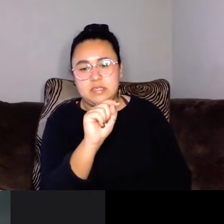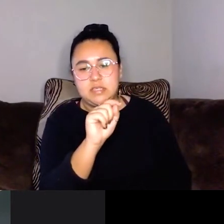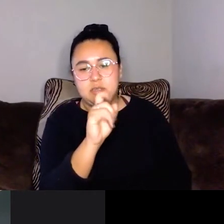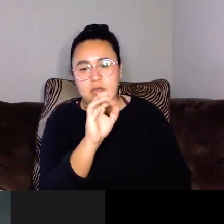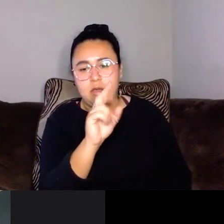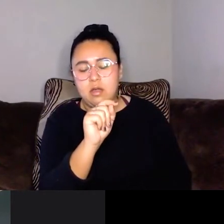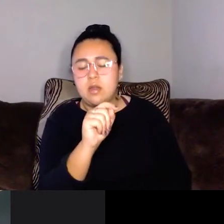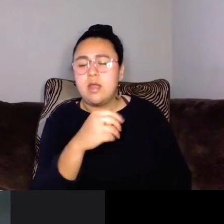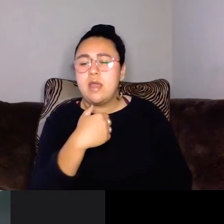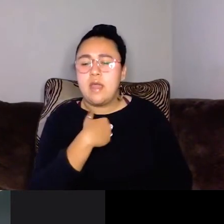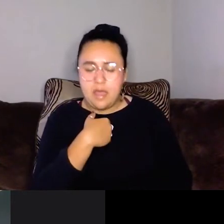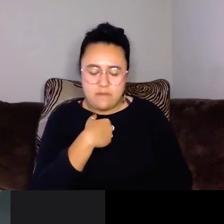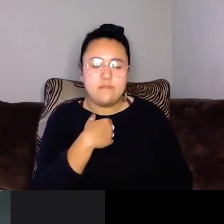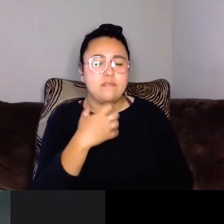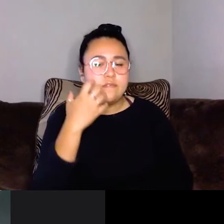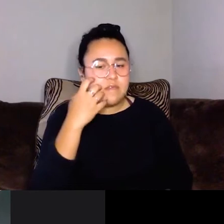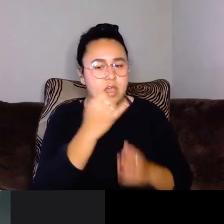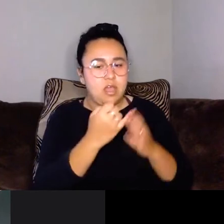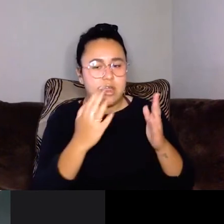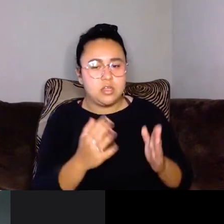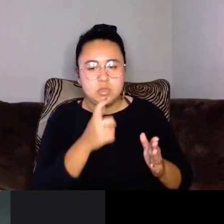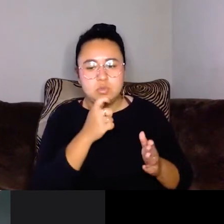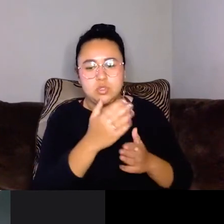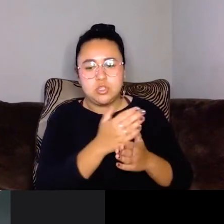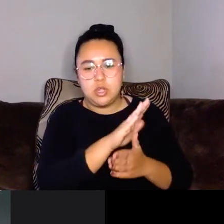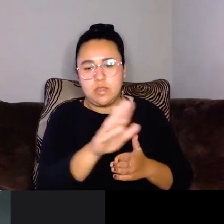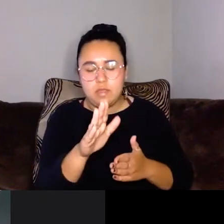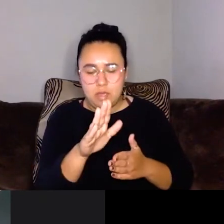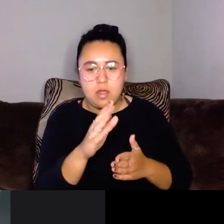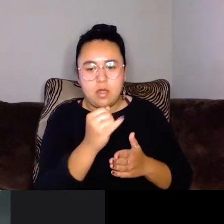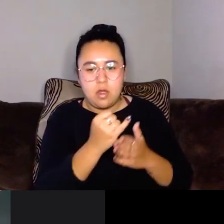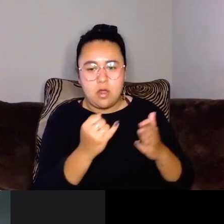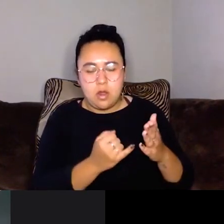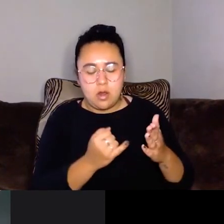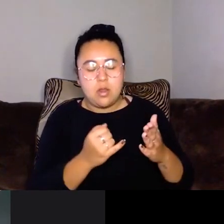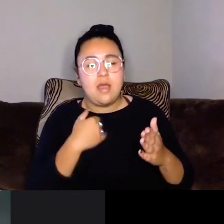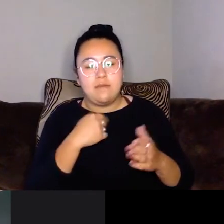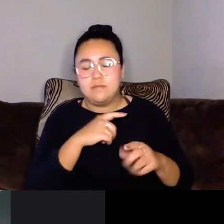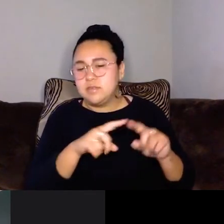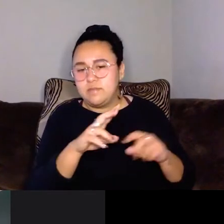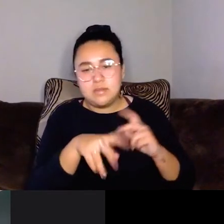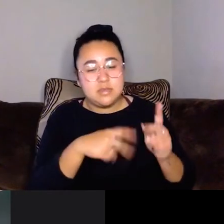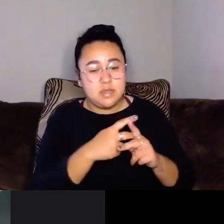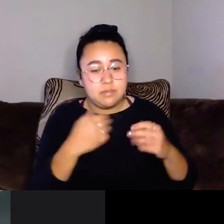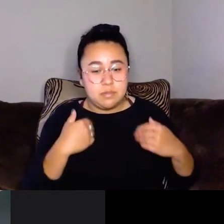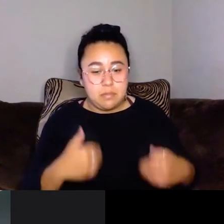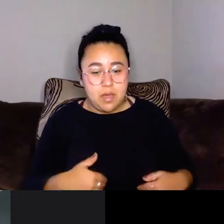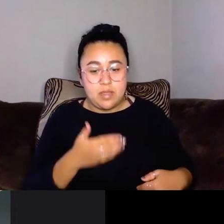fat artists who share their art and we get all kinds of body shapes. They're all different types of things.